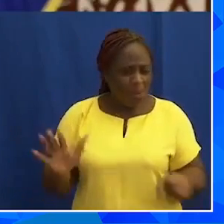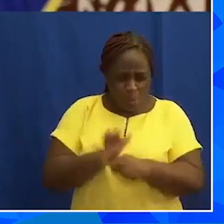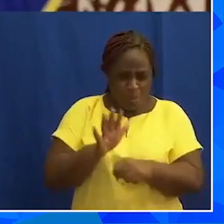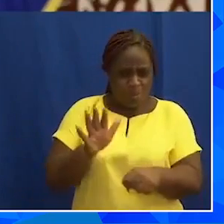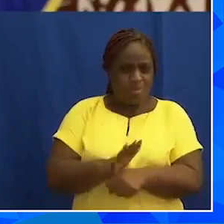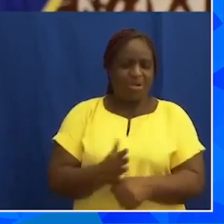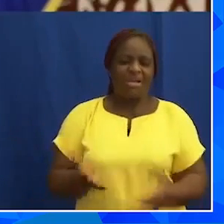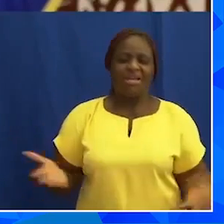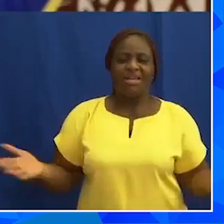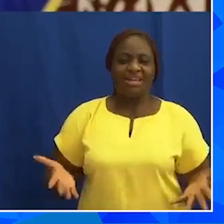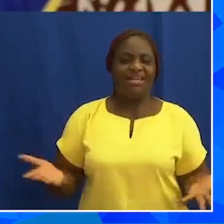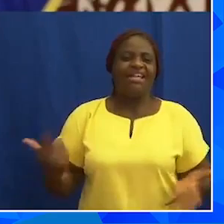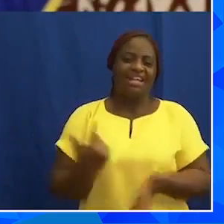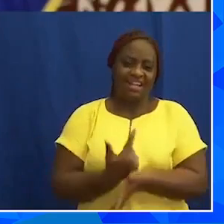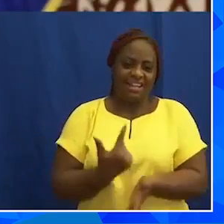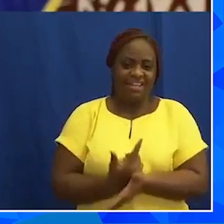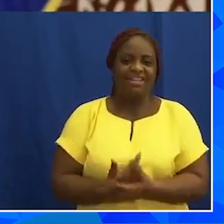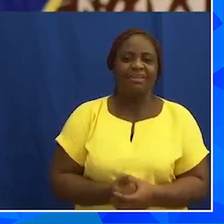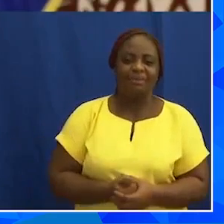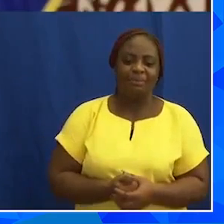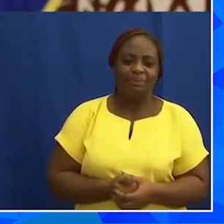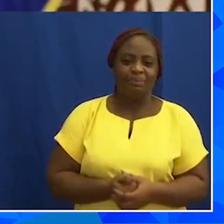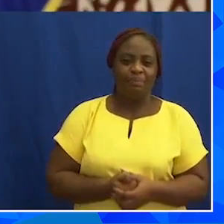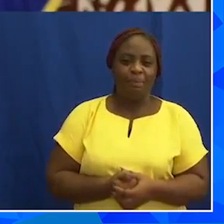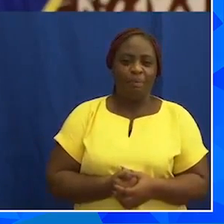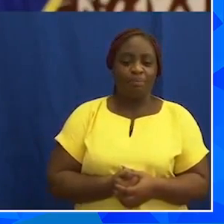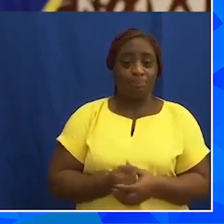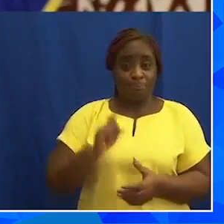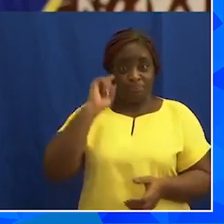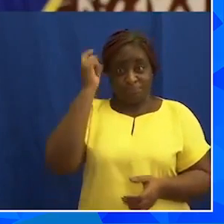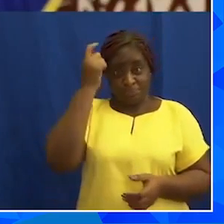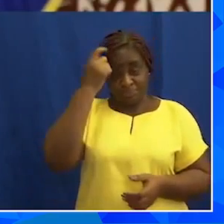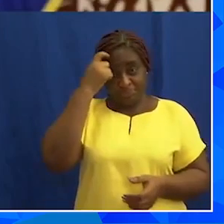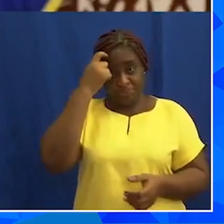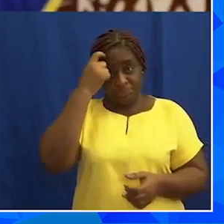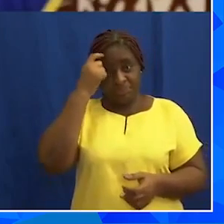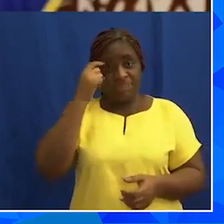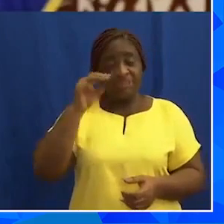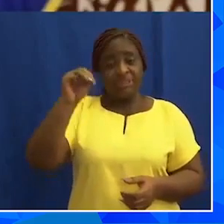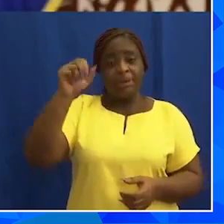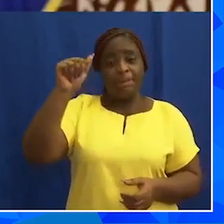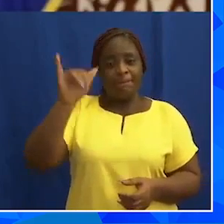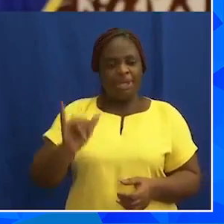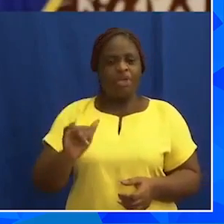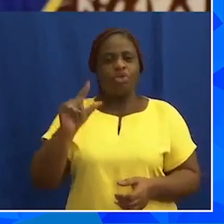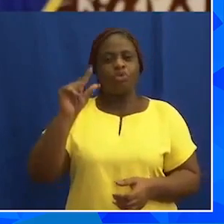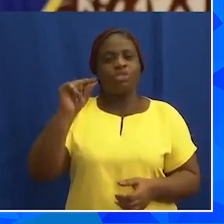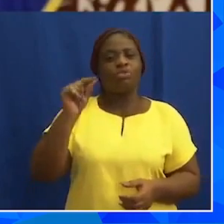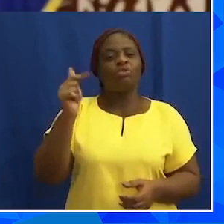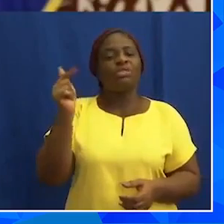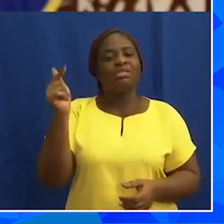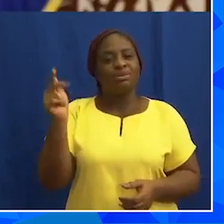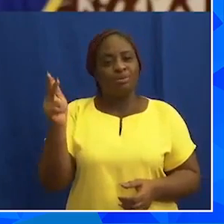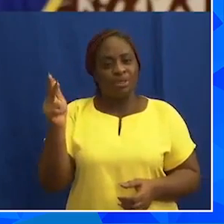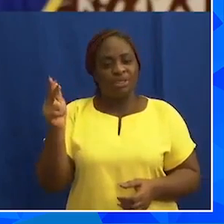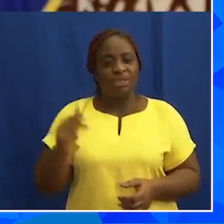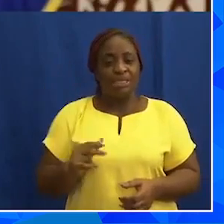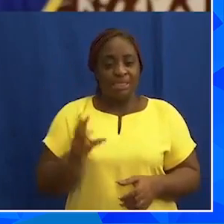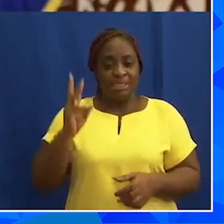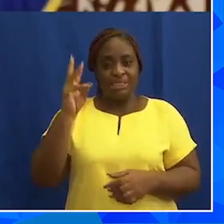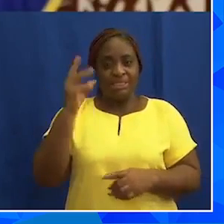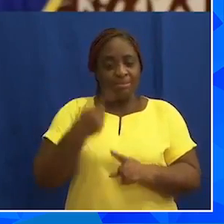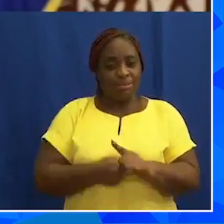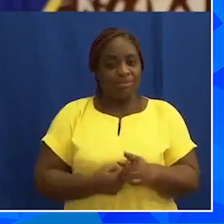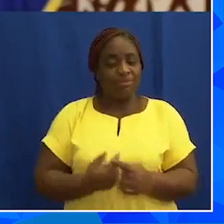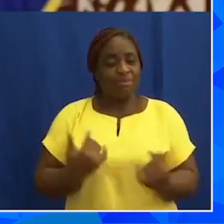quantities in Ghana. Government will, in May 2023, that is six months from now,